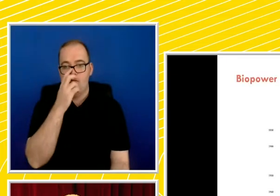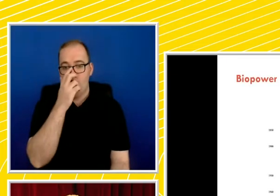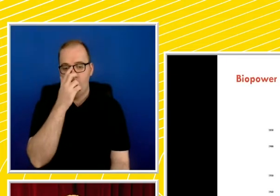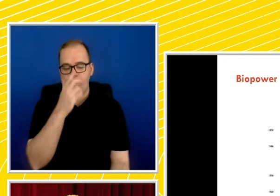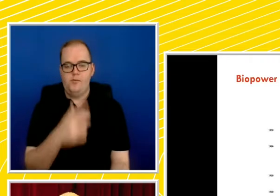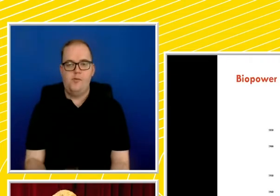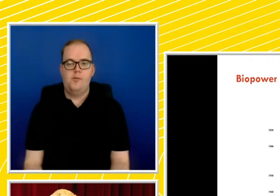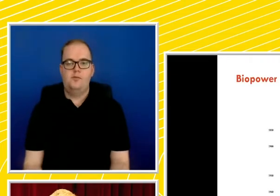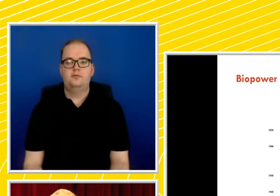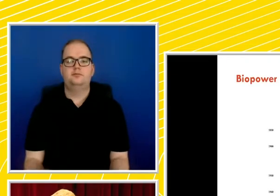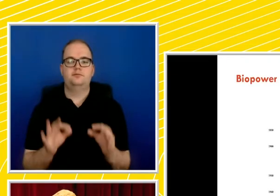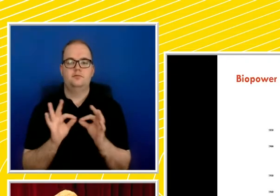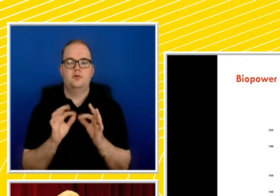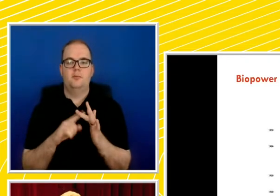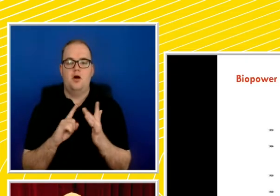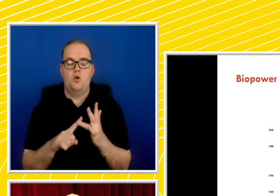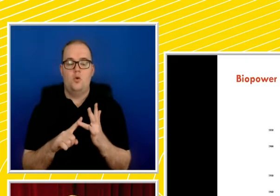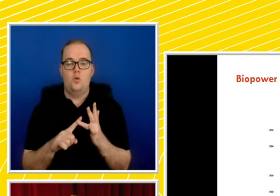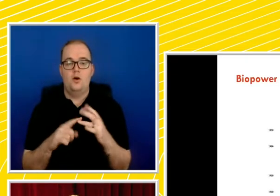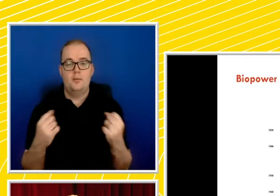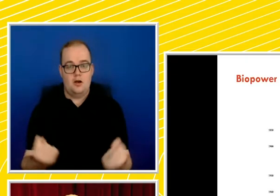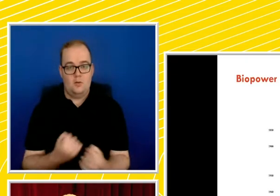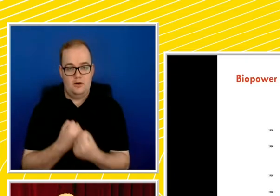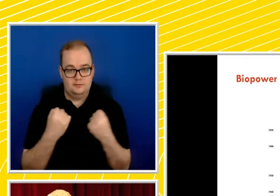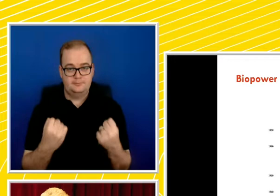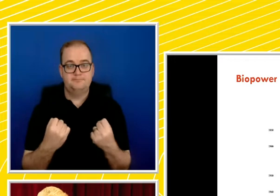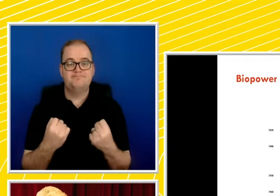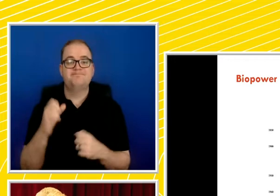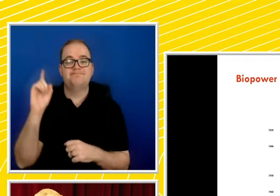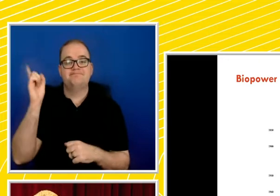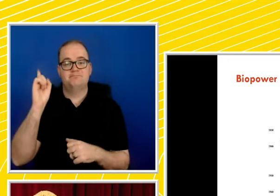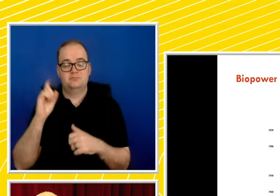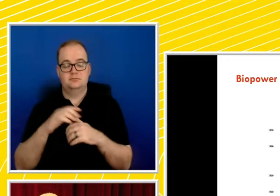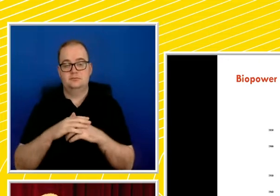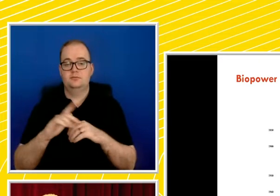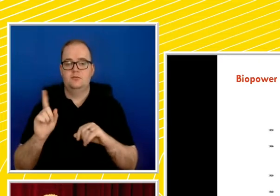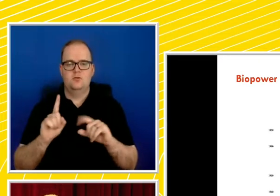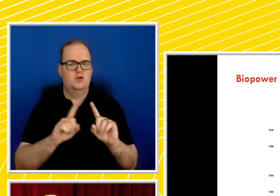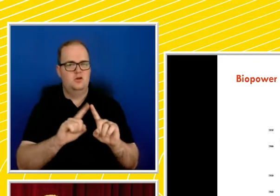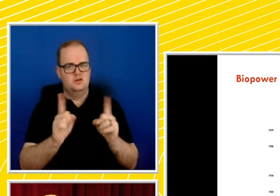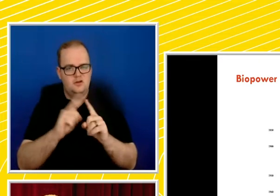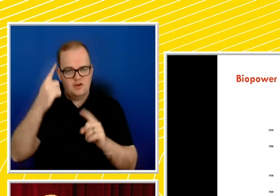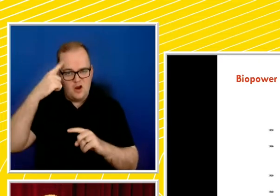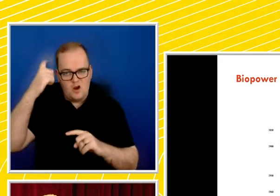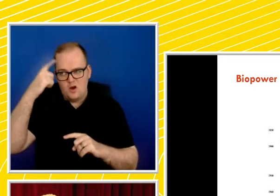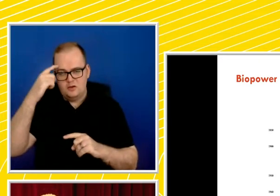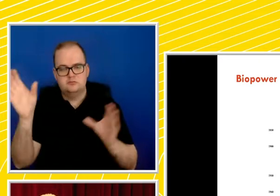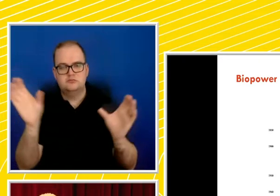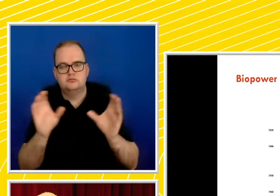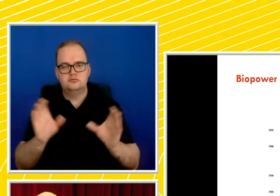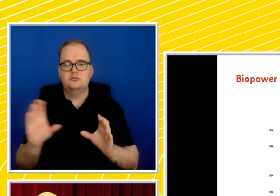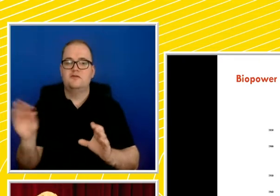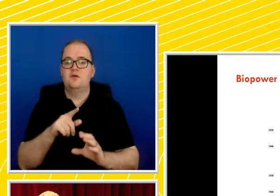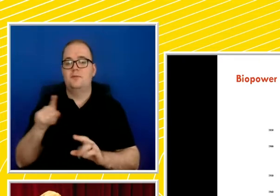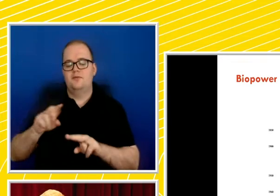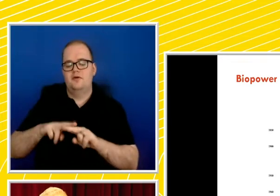Now, biopower in its current state in the academy is an amalgam of ideas that build on Foucault's foundational work but has